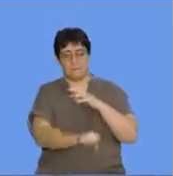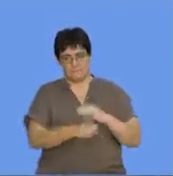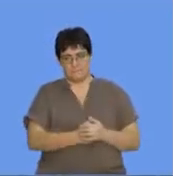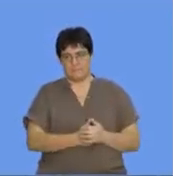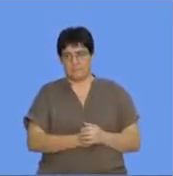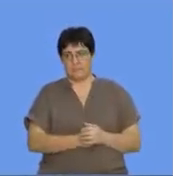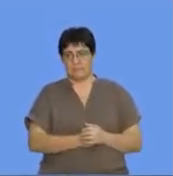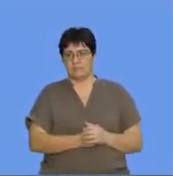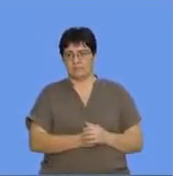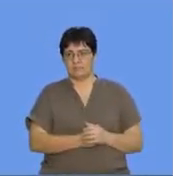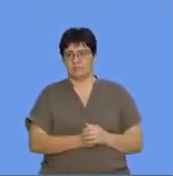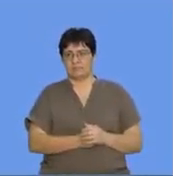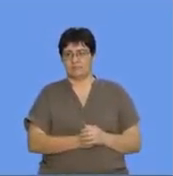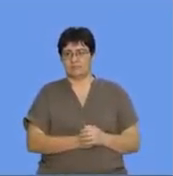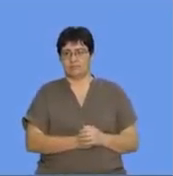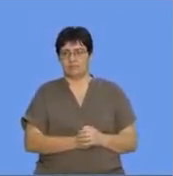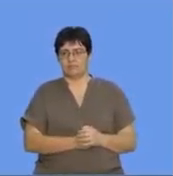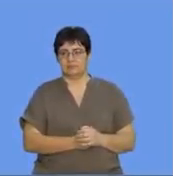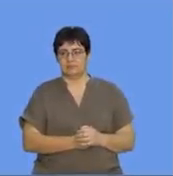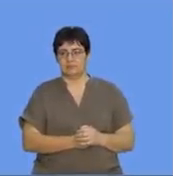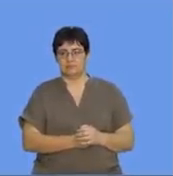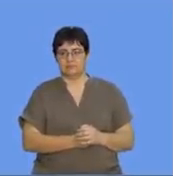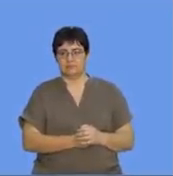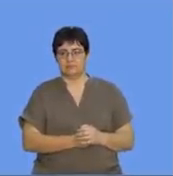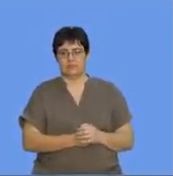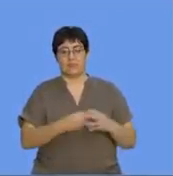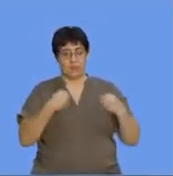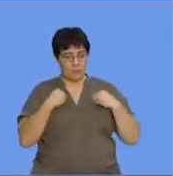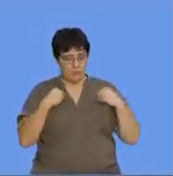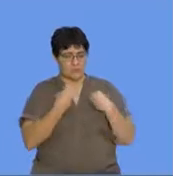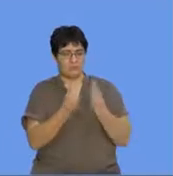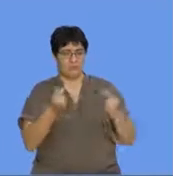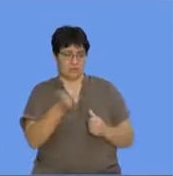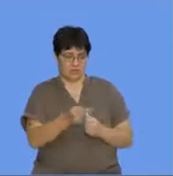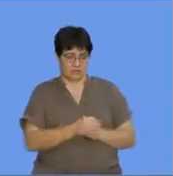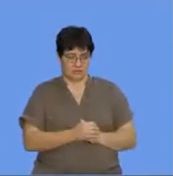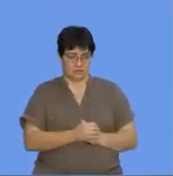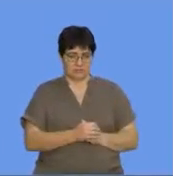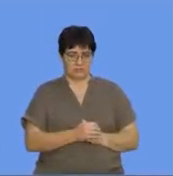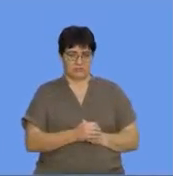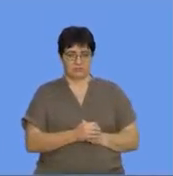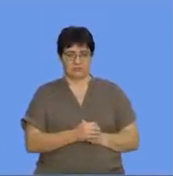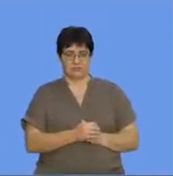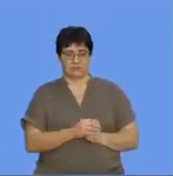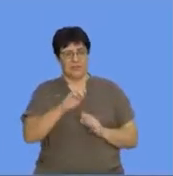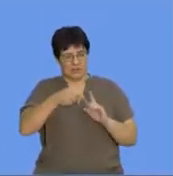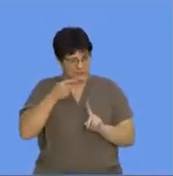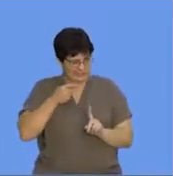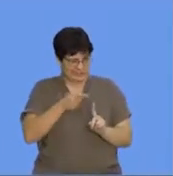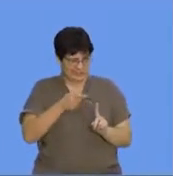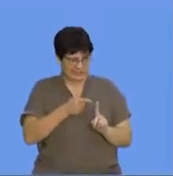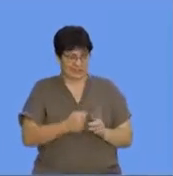macroscopic properties of materials. OK. So this is what it's all about. OK.